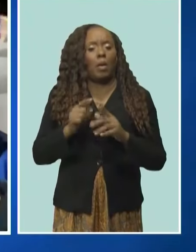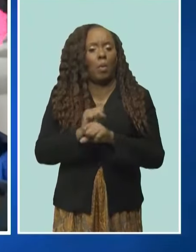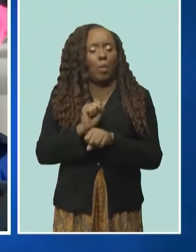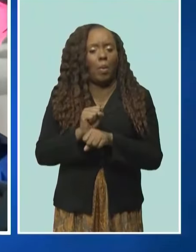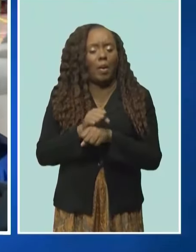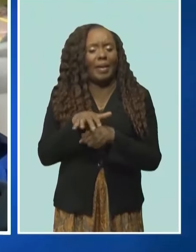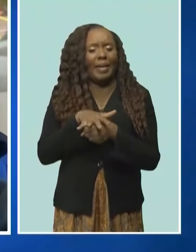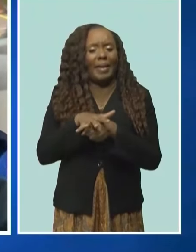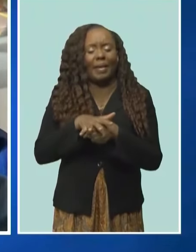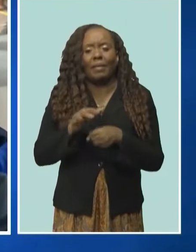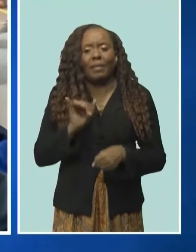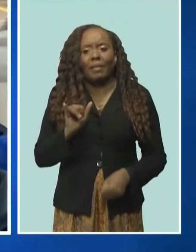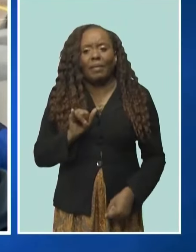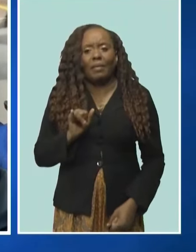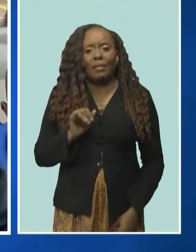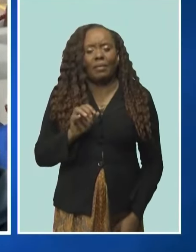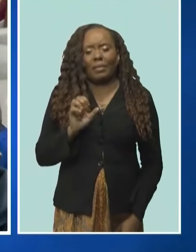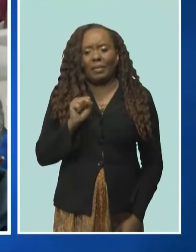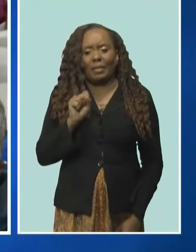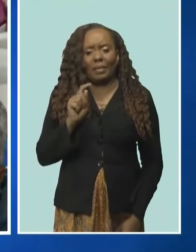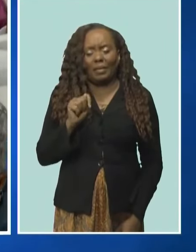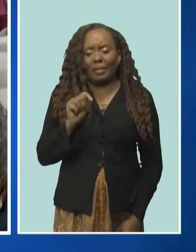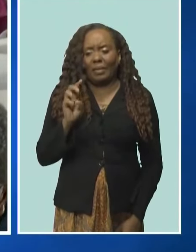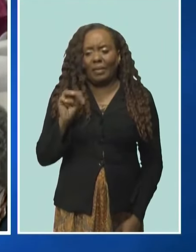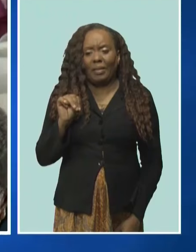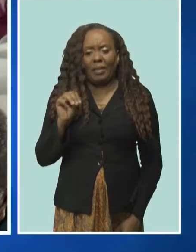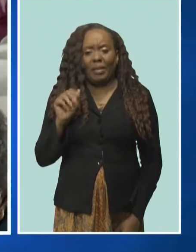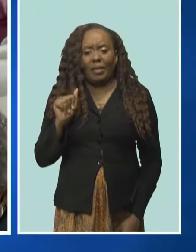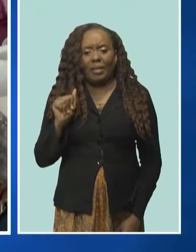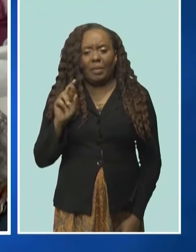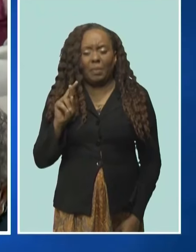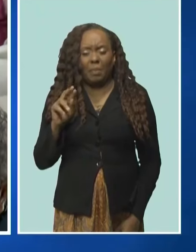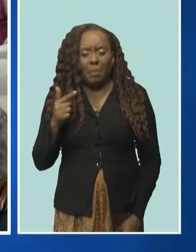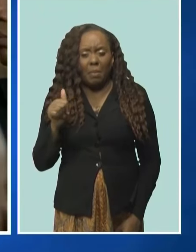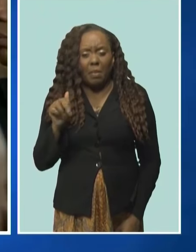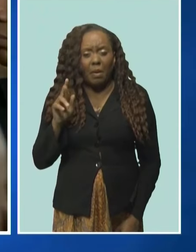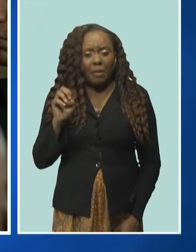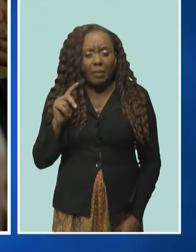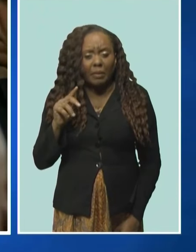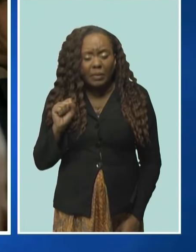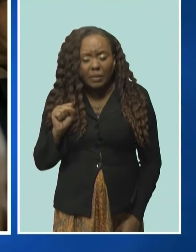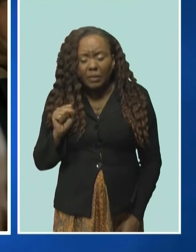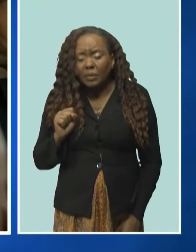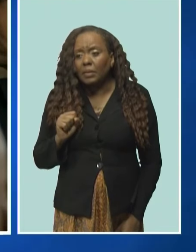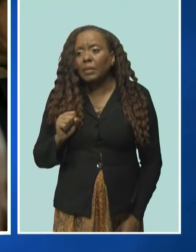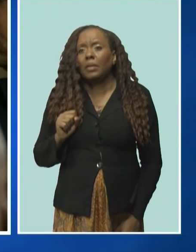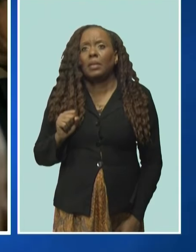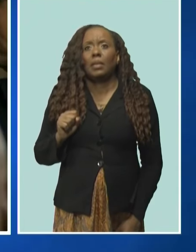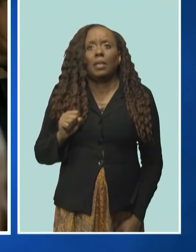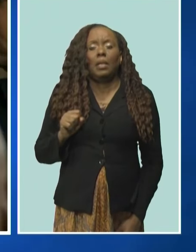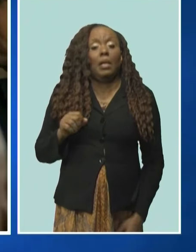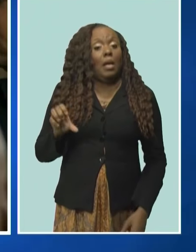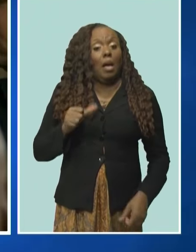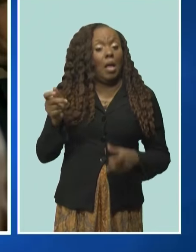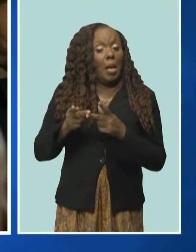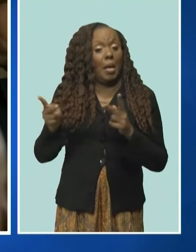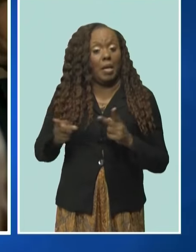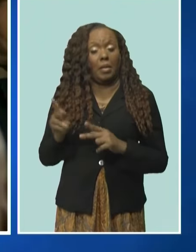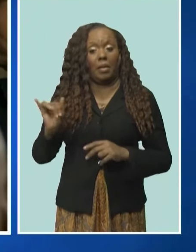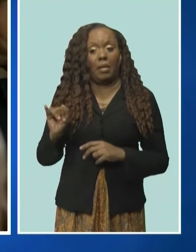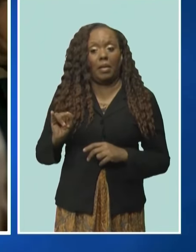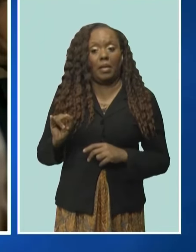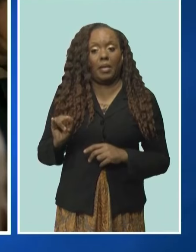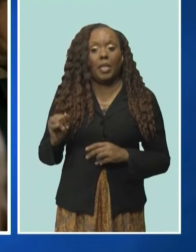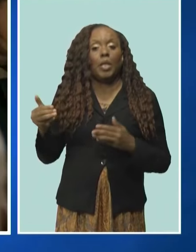be said that those roads were not touched for over 40 years as well. And obviously, you know, there's places like Newcastle and other areas that have been